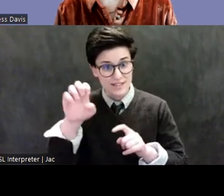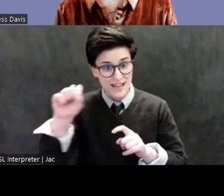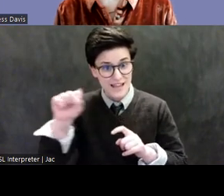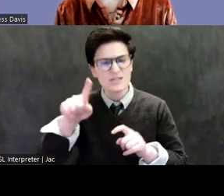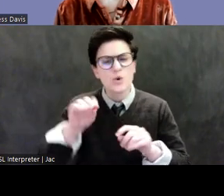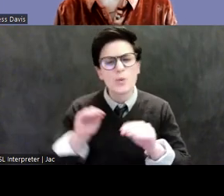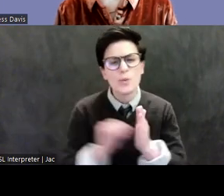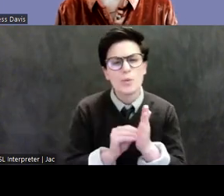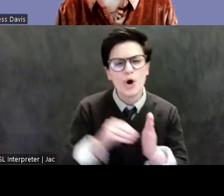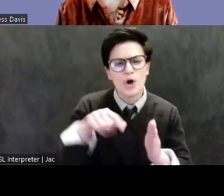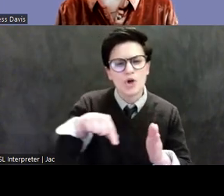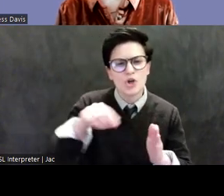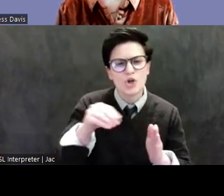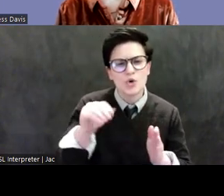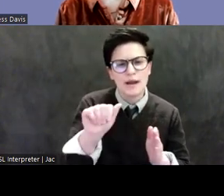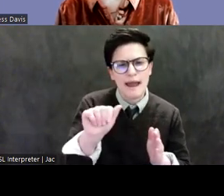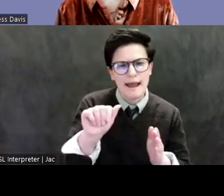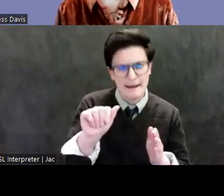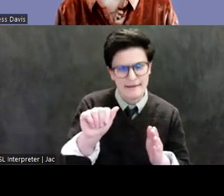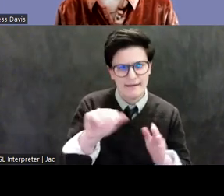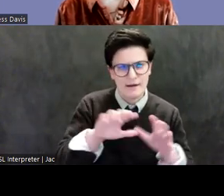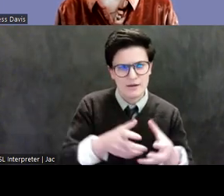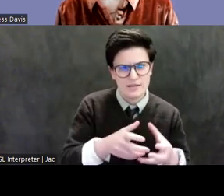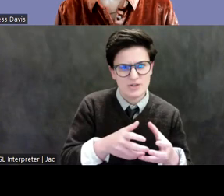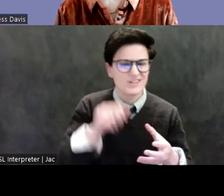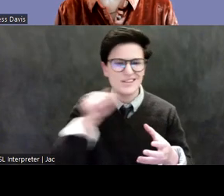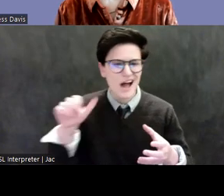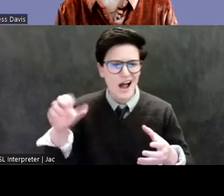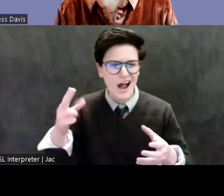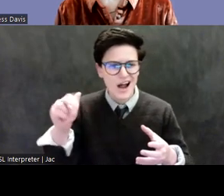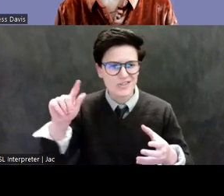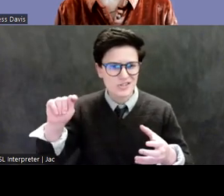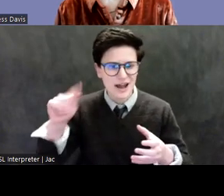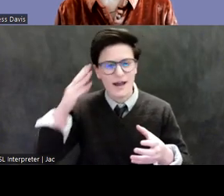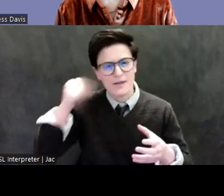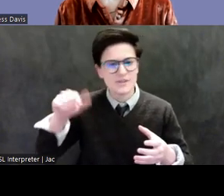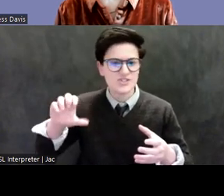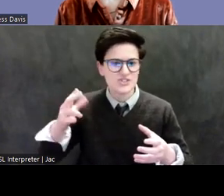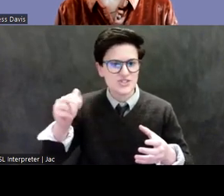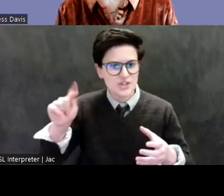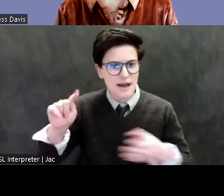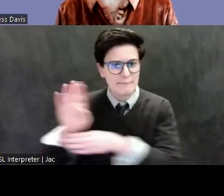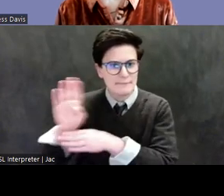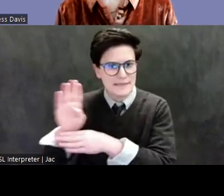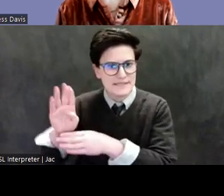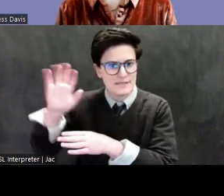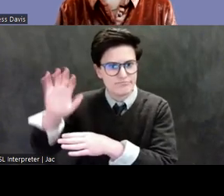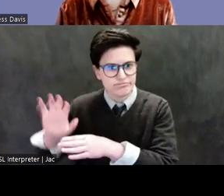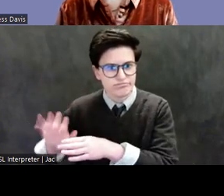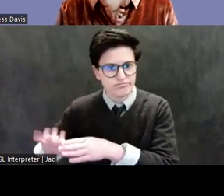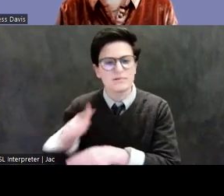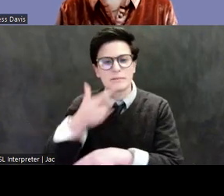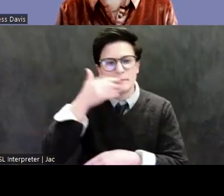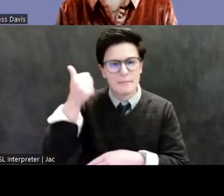a lot of comment, there's a lot of sort of conversation in the chat window and your questions could get lost. So put the questions in the Q&A and we will get to